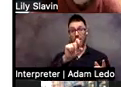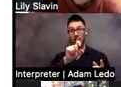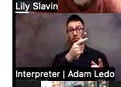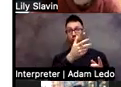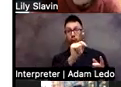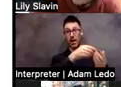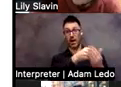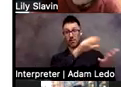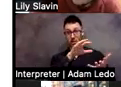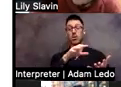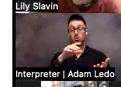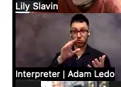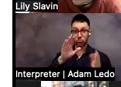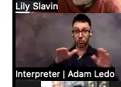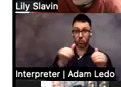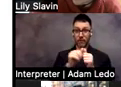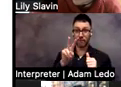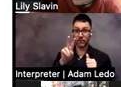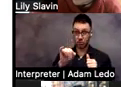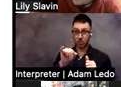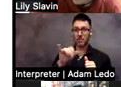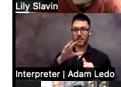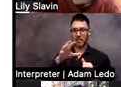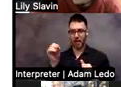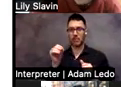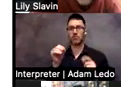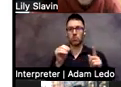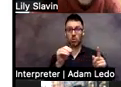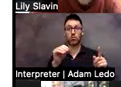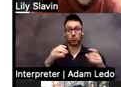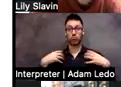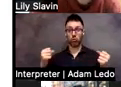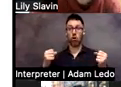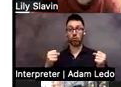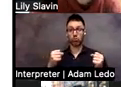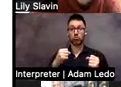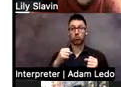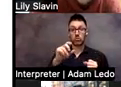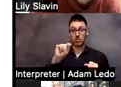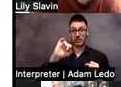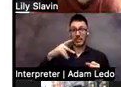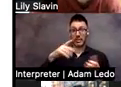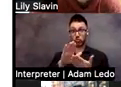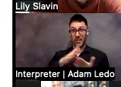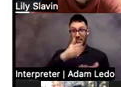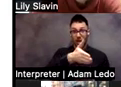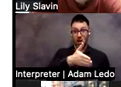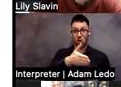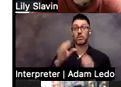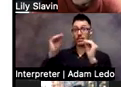And, and so the charge tip sheet is on there. And that was written by the teachers at Perkins School for the Blind.